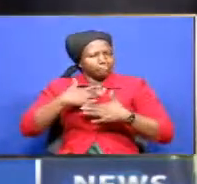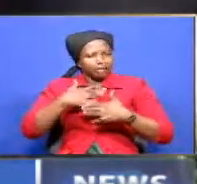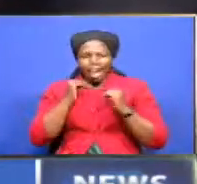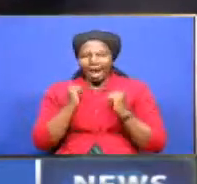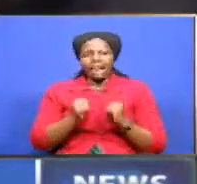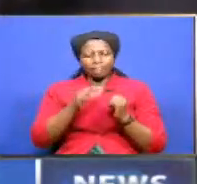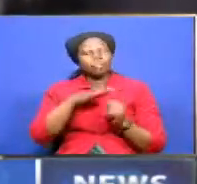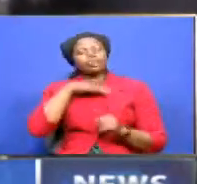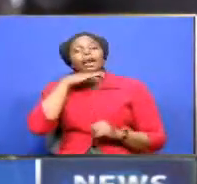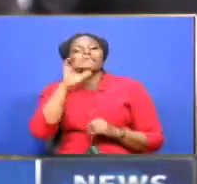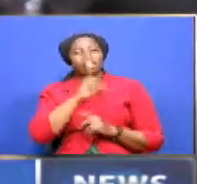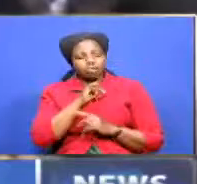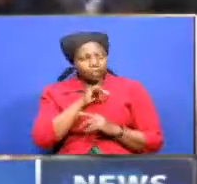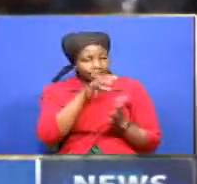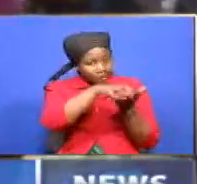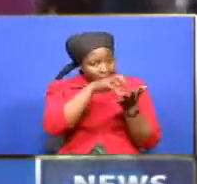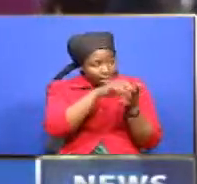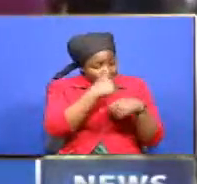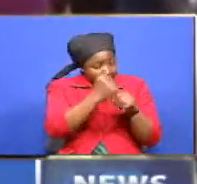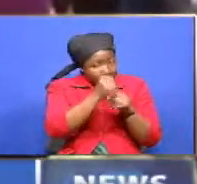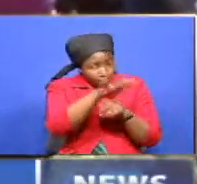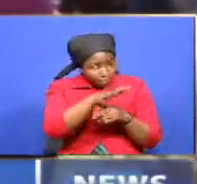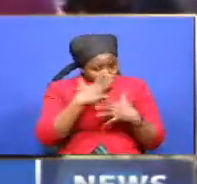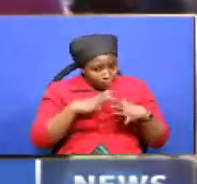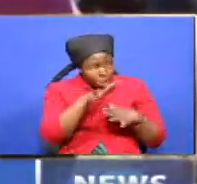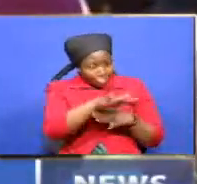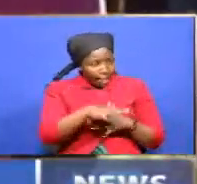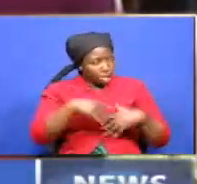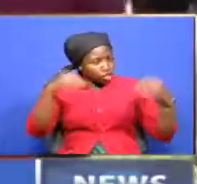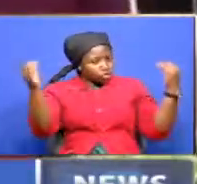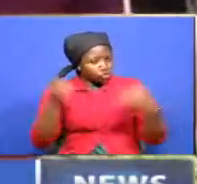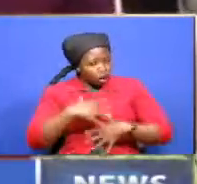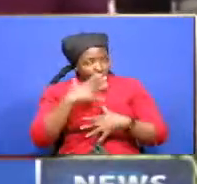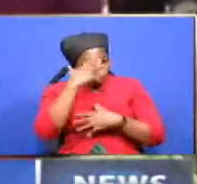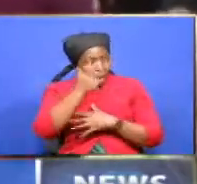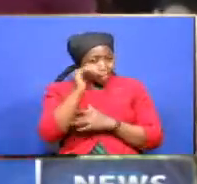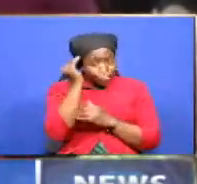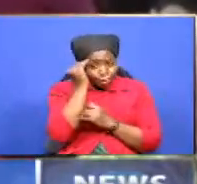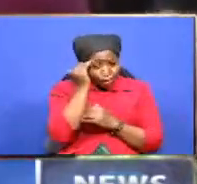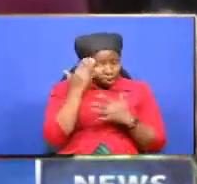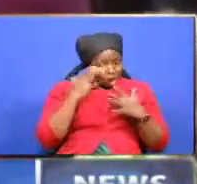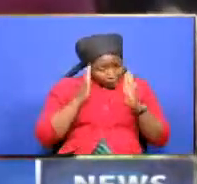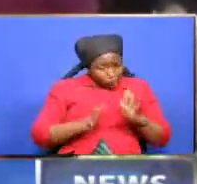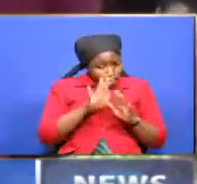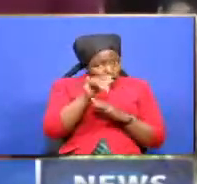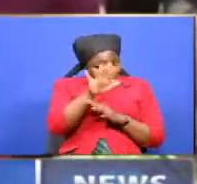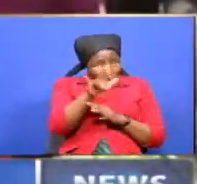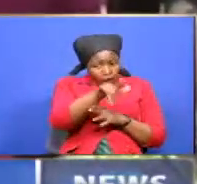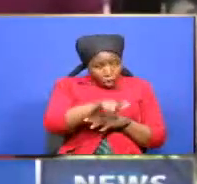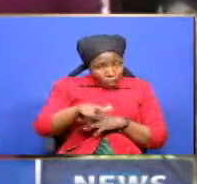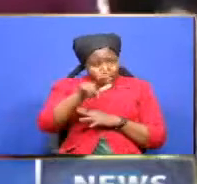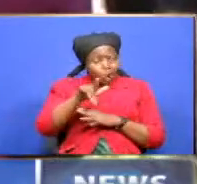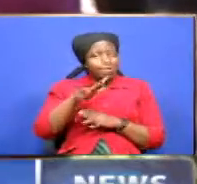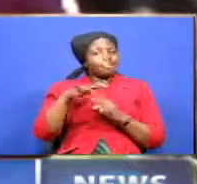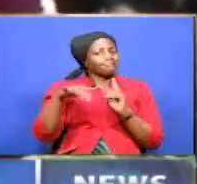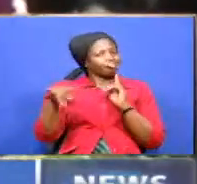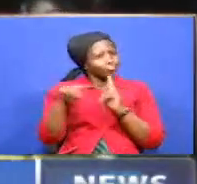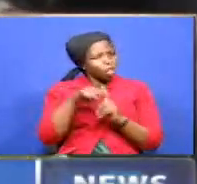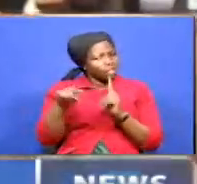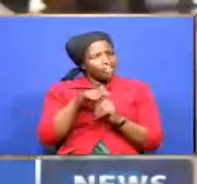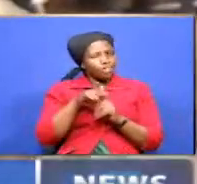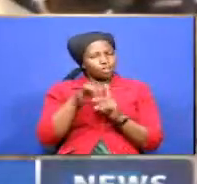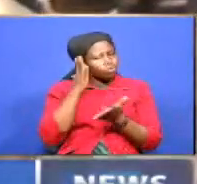has left area residents in shock after realizing that somebody from their locality had tested positive and died of COVID